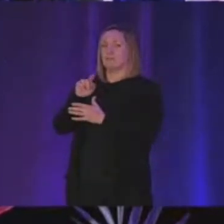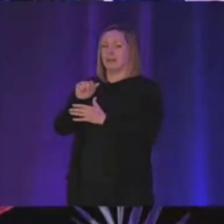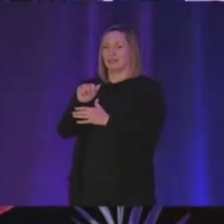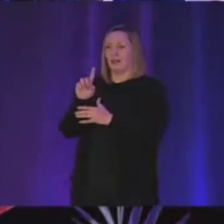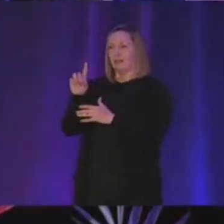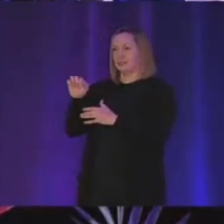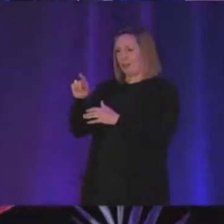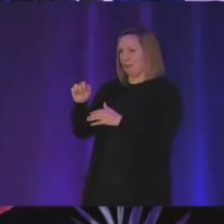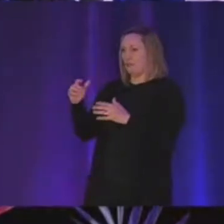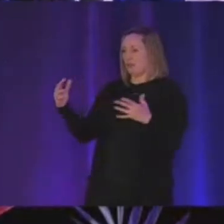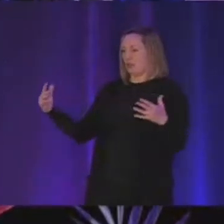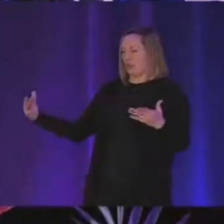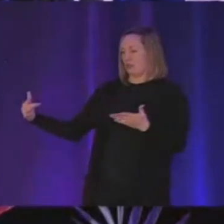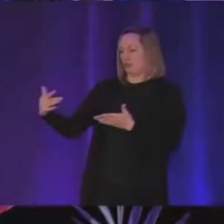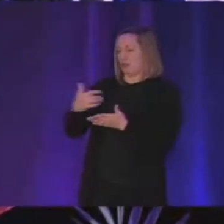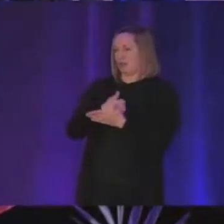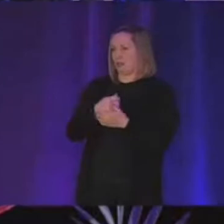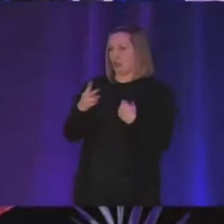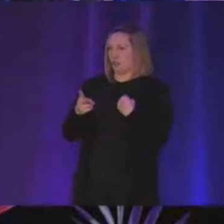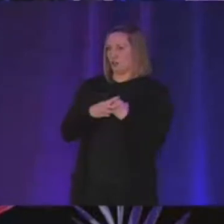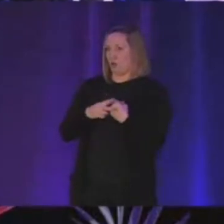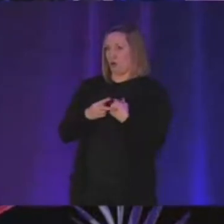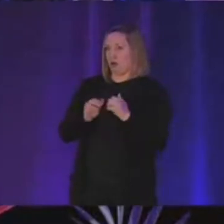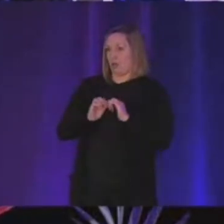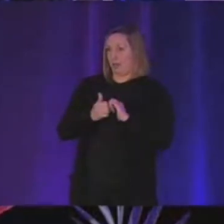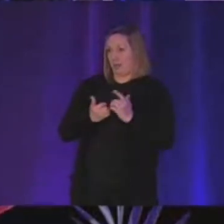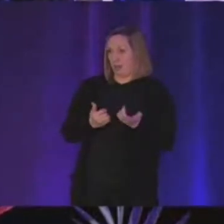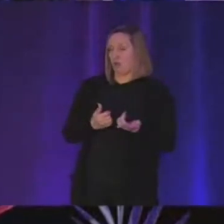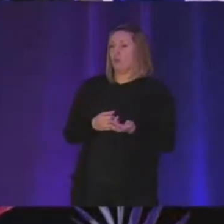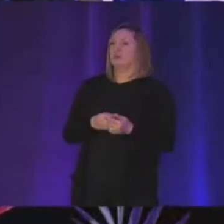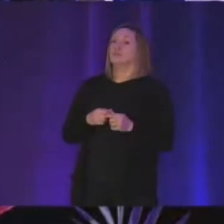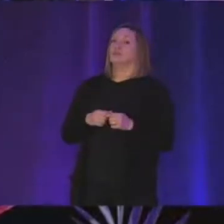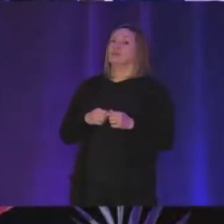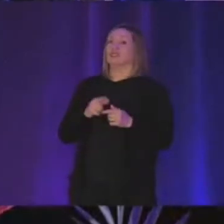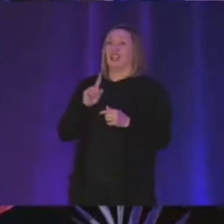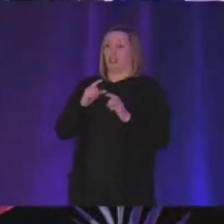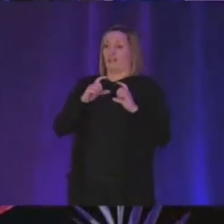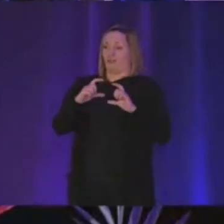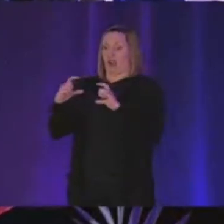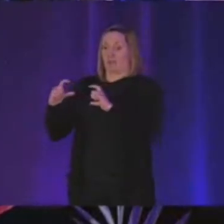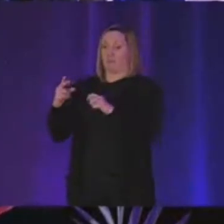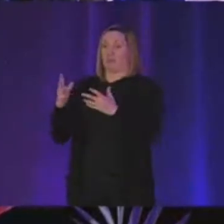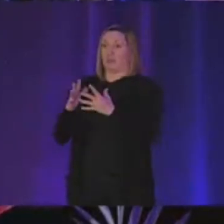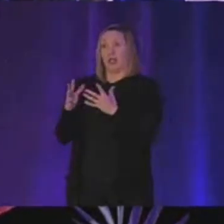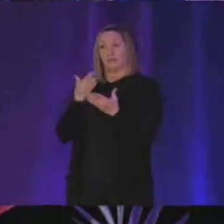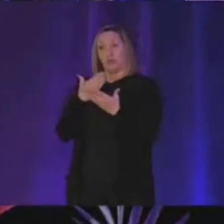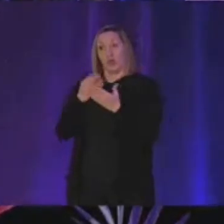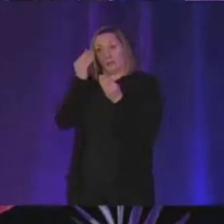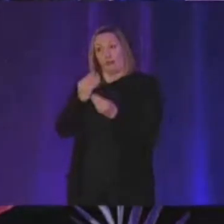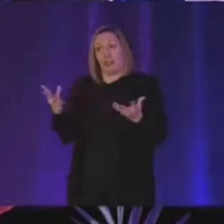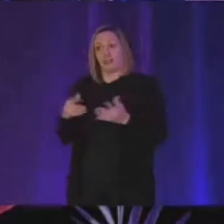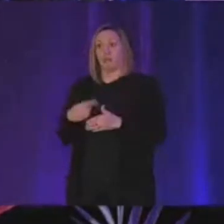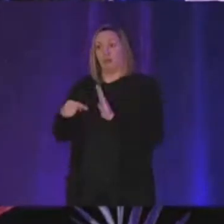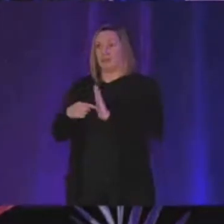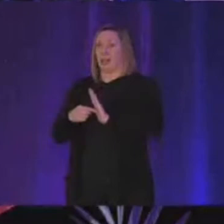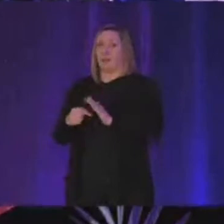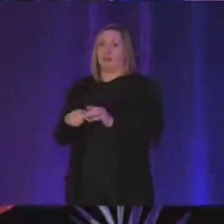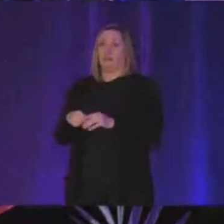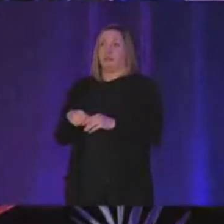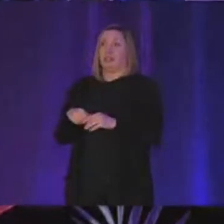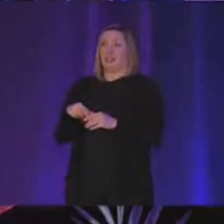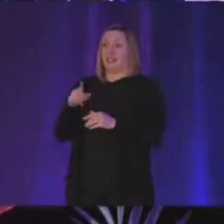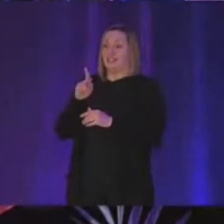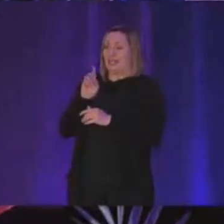and we need to store it somehow so it's no longer just the frames but like there's a lot of information such as for example like is it a